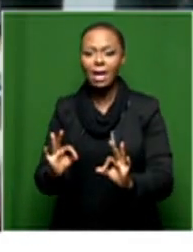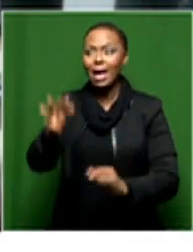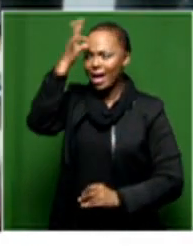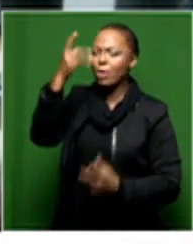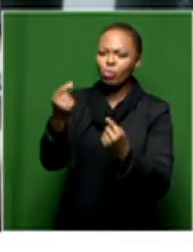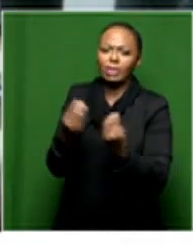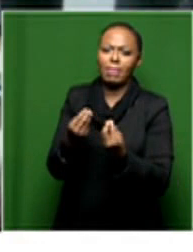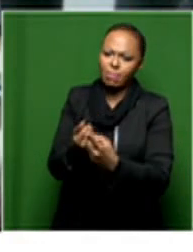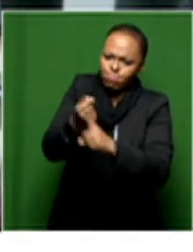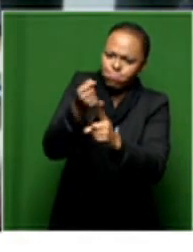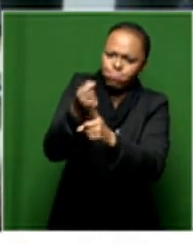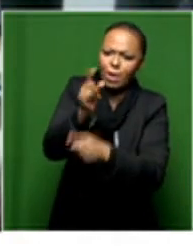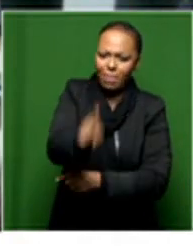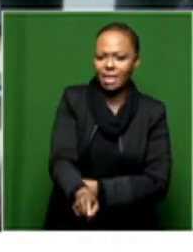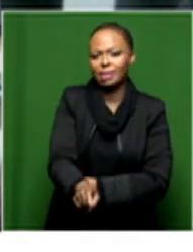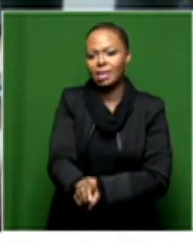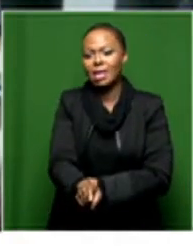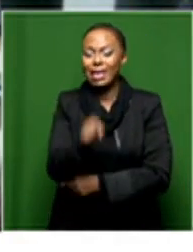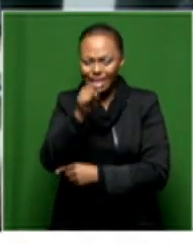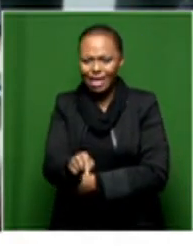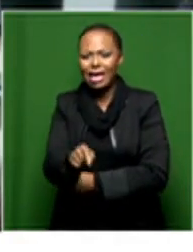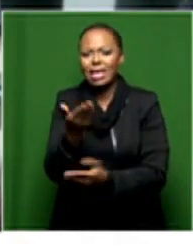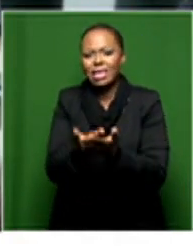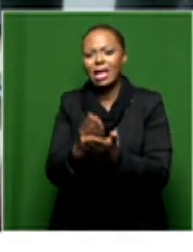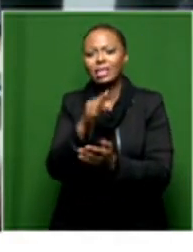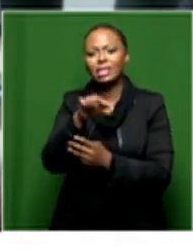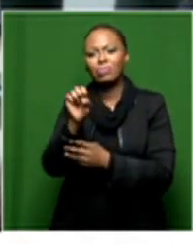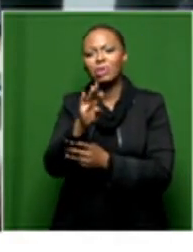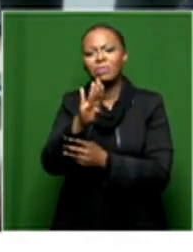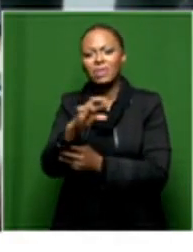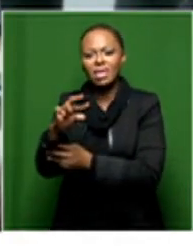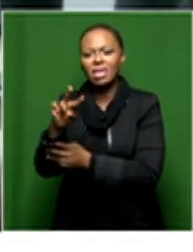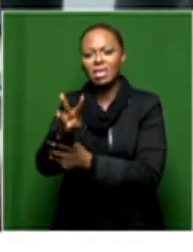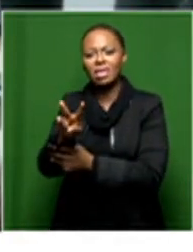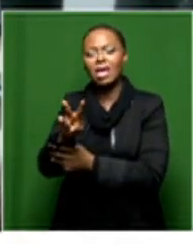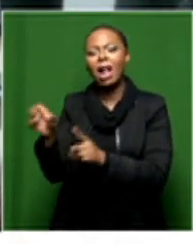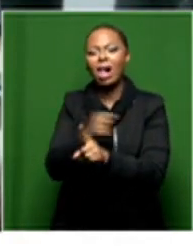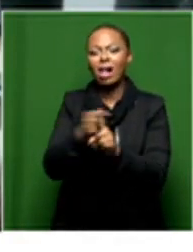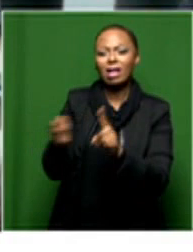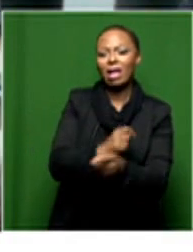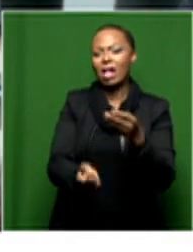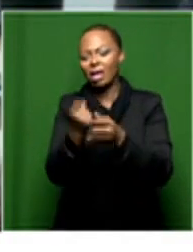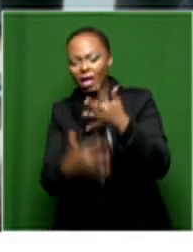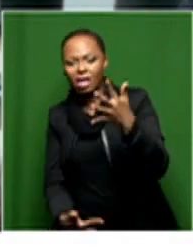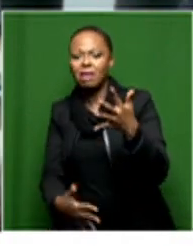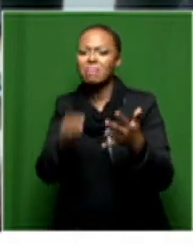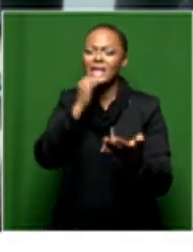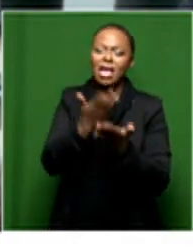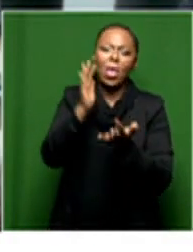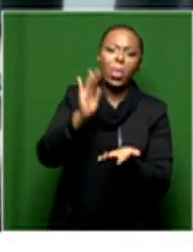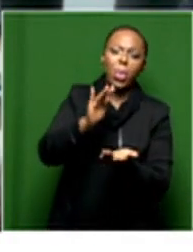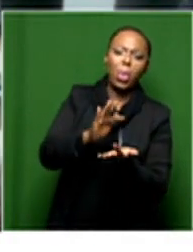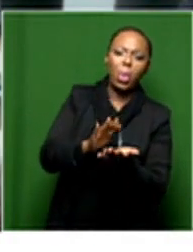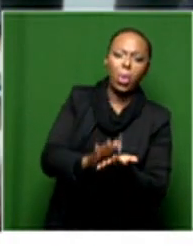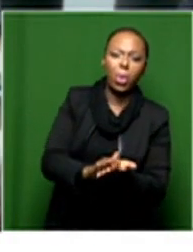something about that, some of these percentages will definitely decrease. So, bodies under siege, it's just, you know, screaming